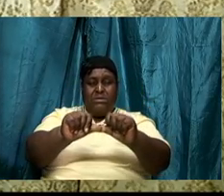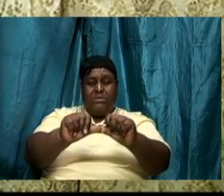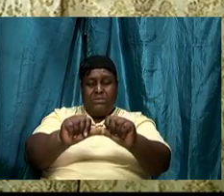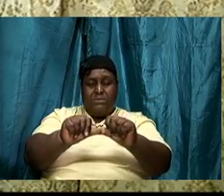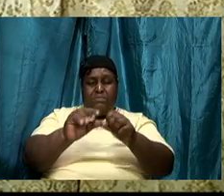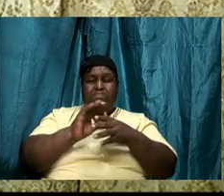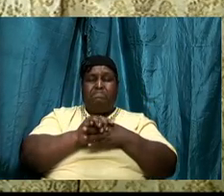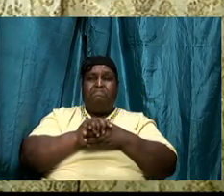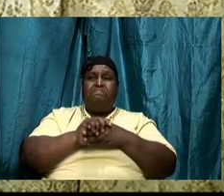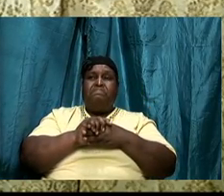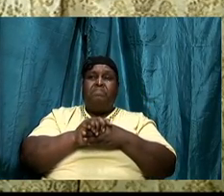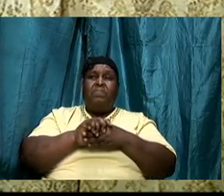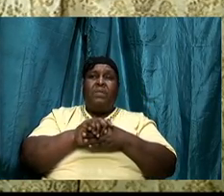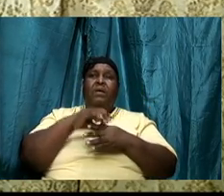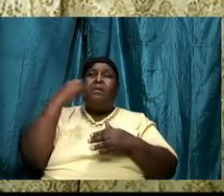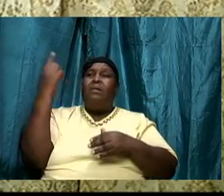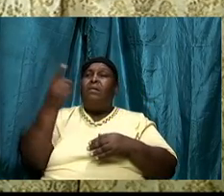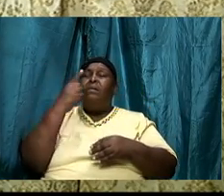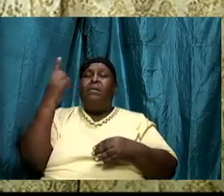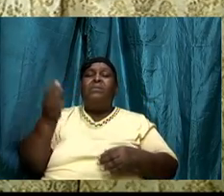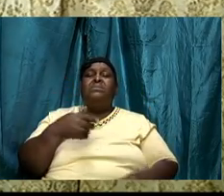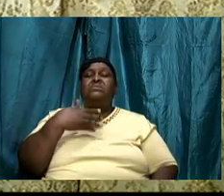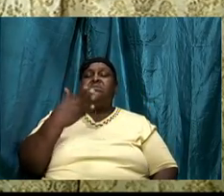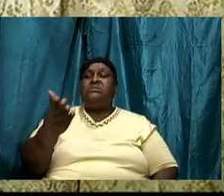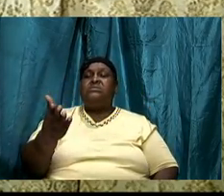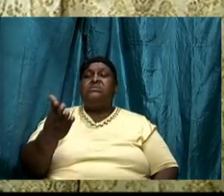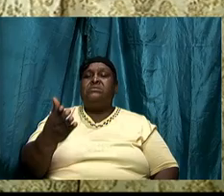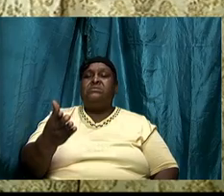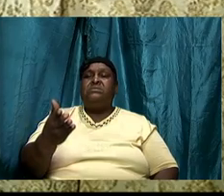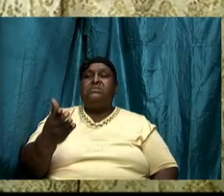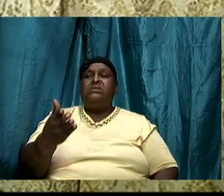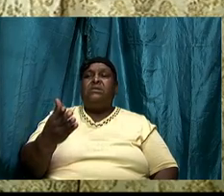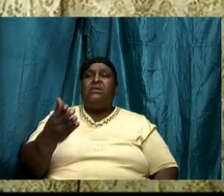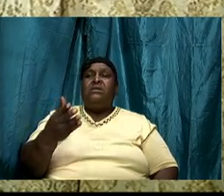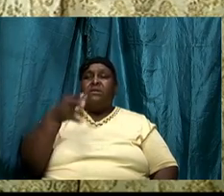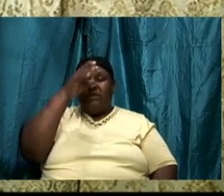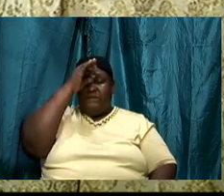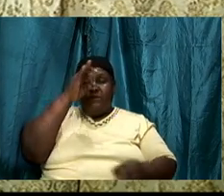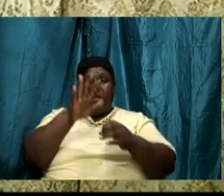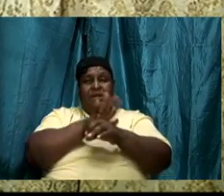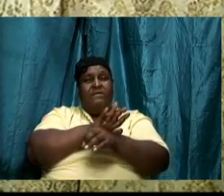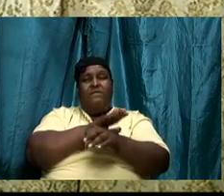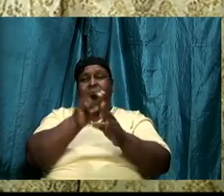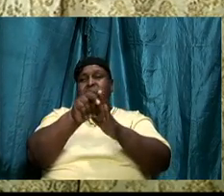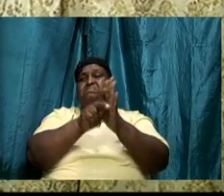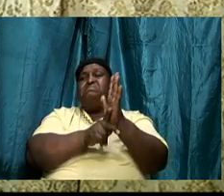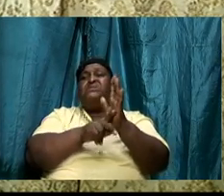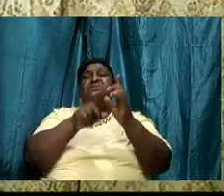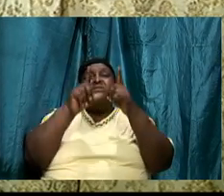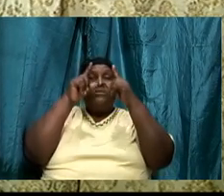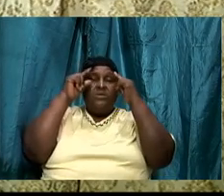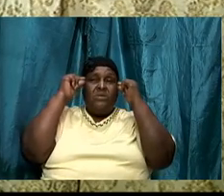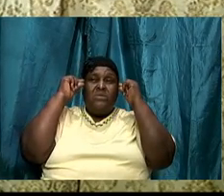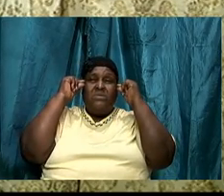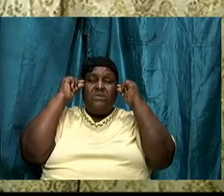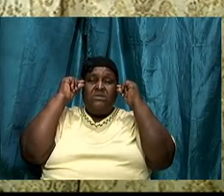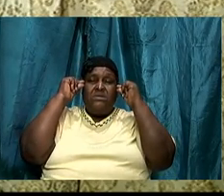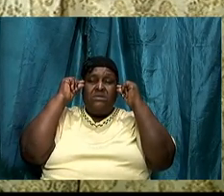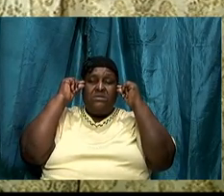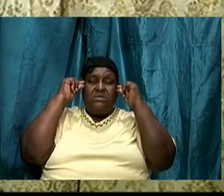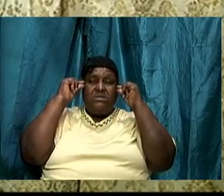always there the faithful of Moses and